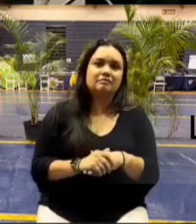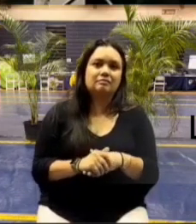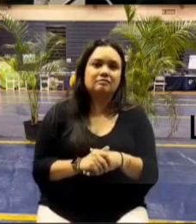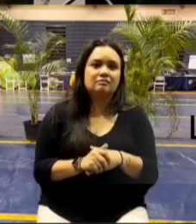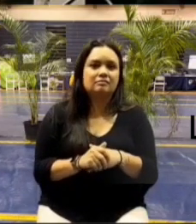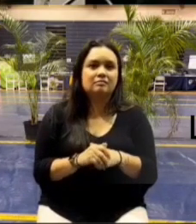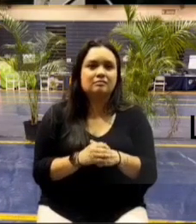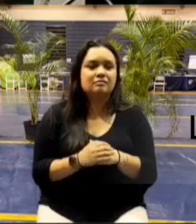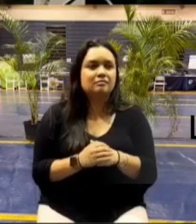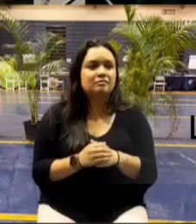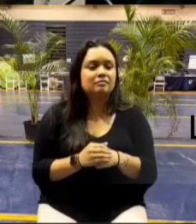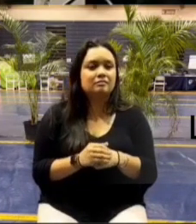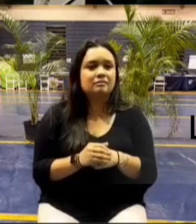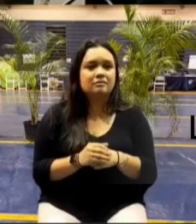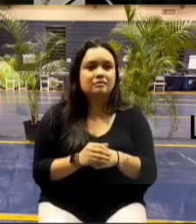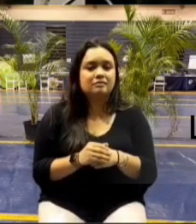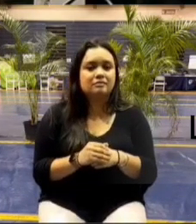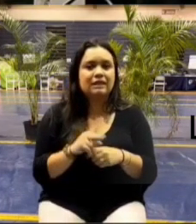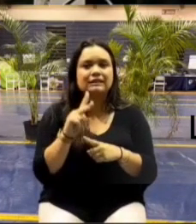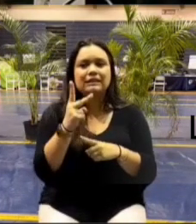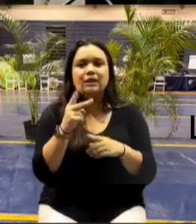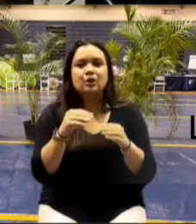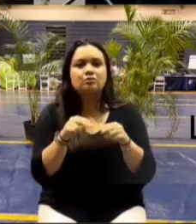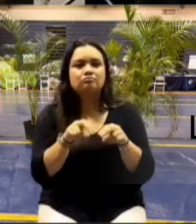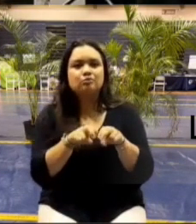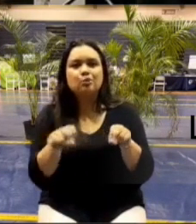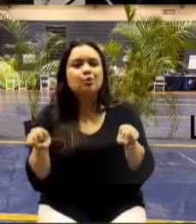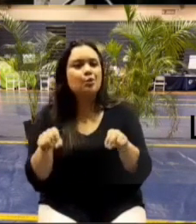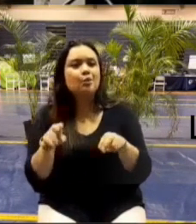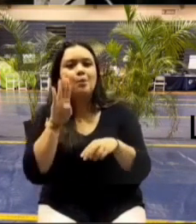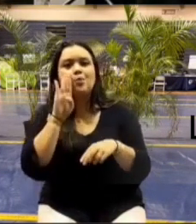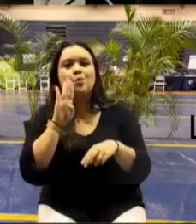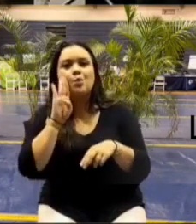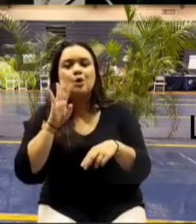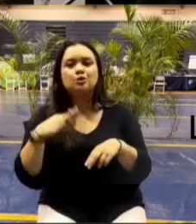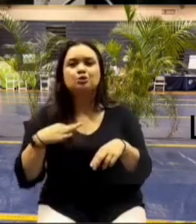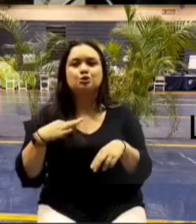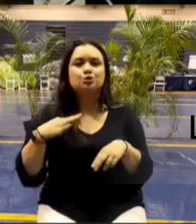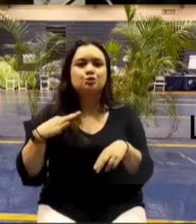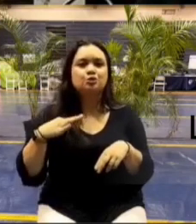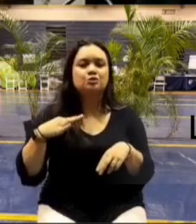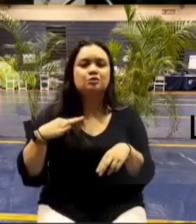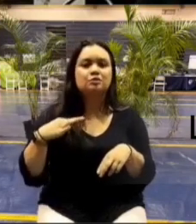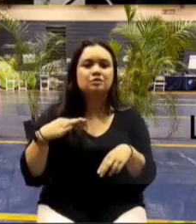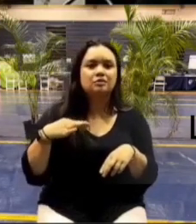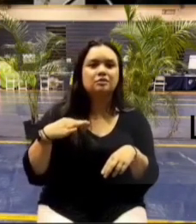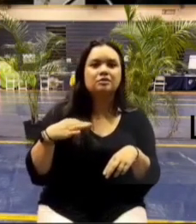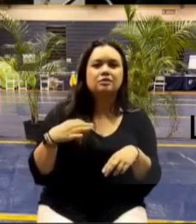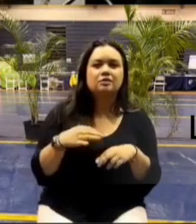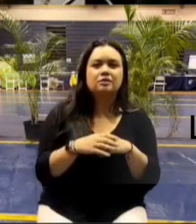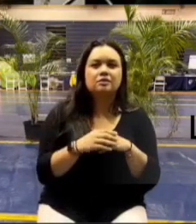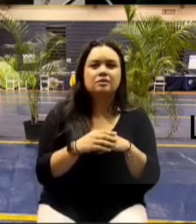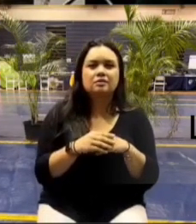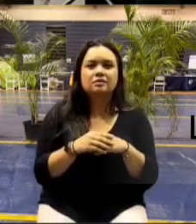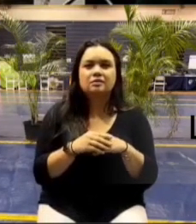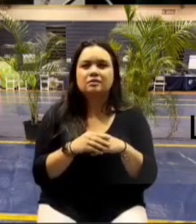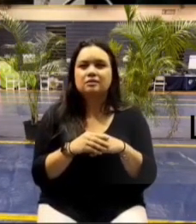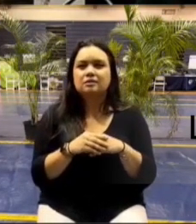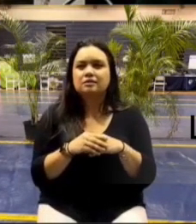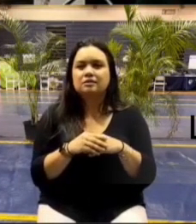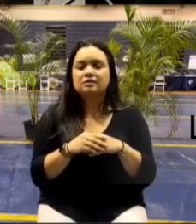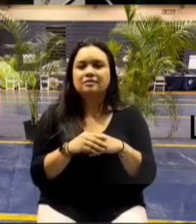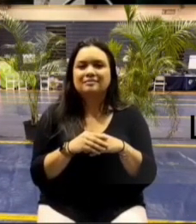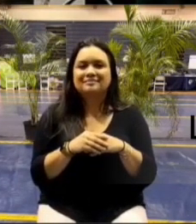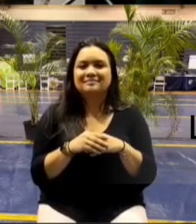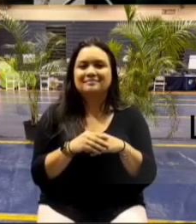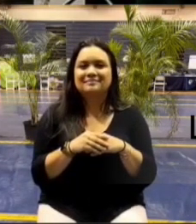row in the brown shirt anyone else okay we'll go there and then joshua all the way to the top yeah we want to see